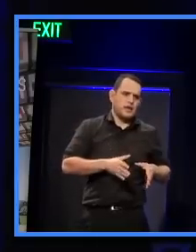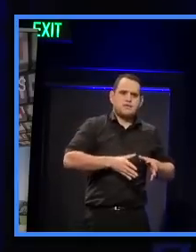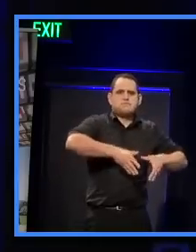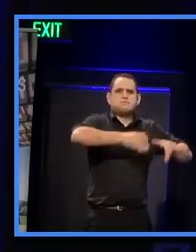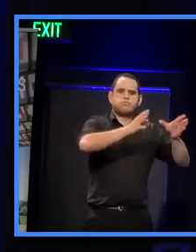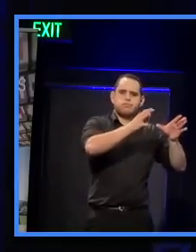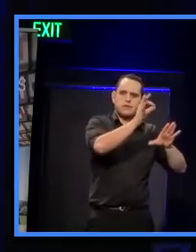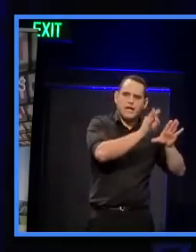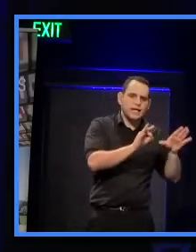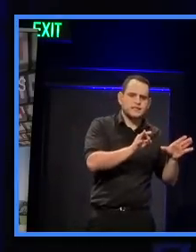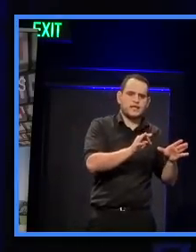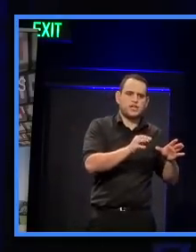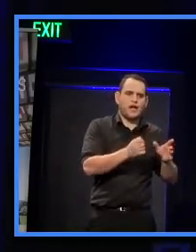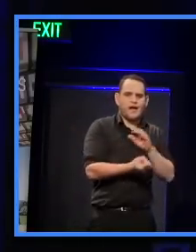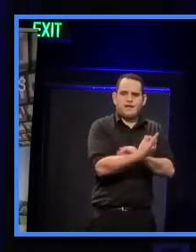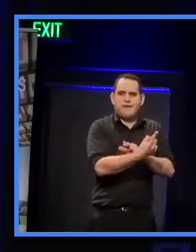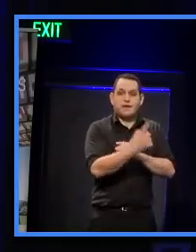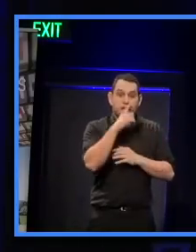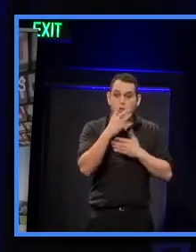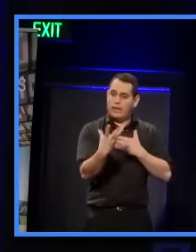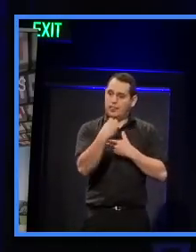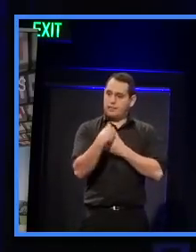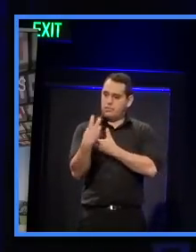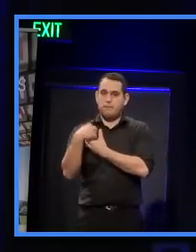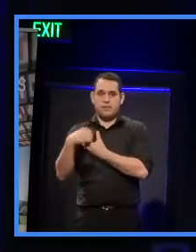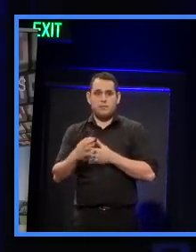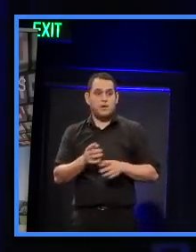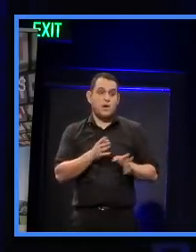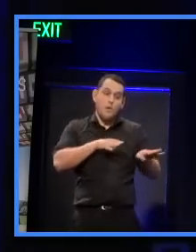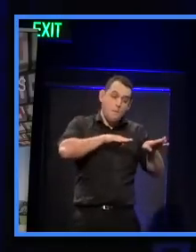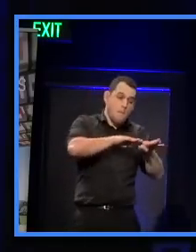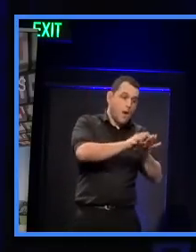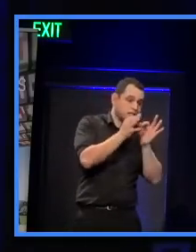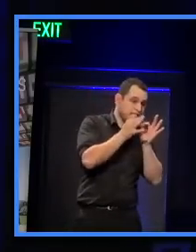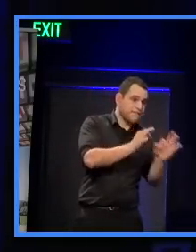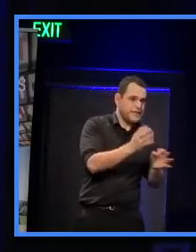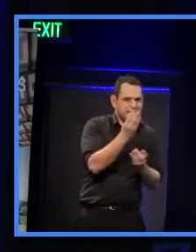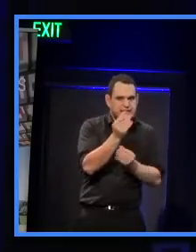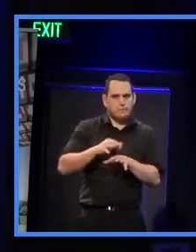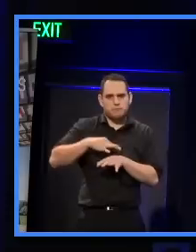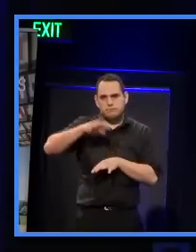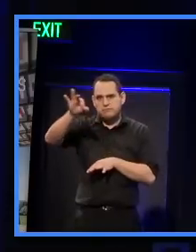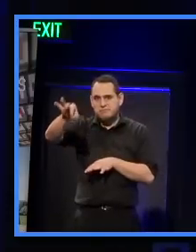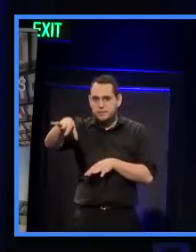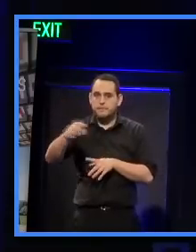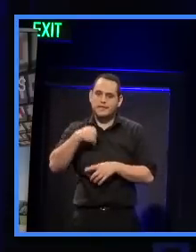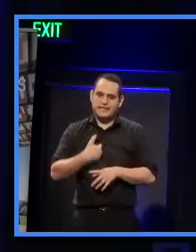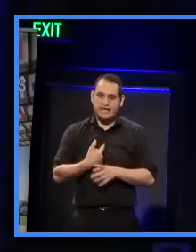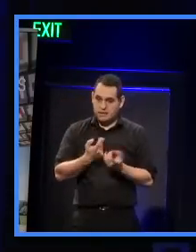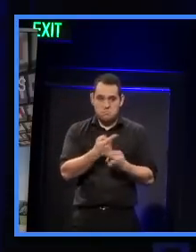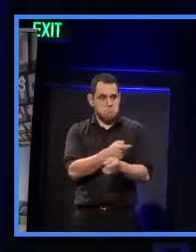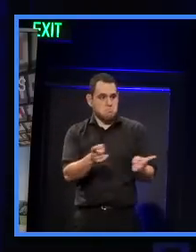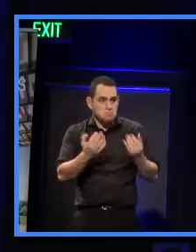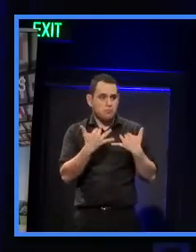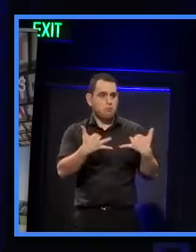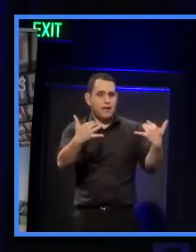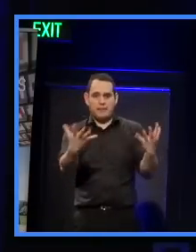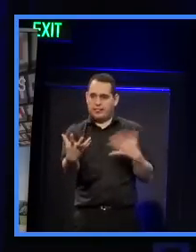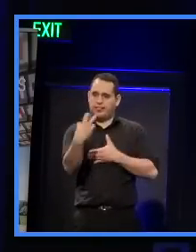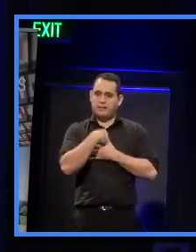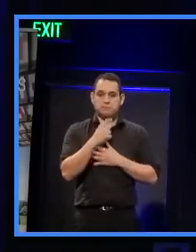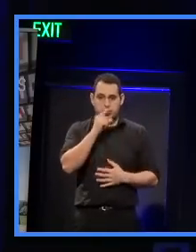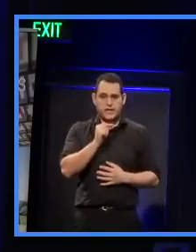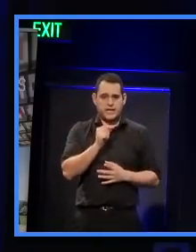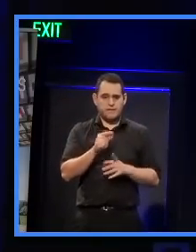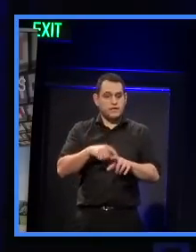which you can participate in, mostly for free. There are some paid events, but primarily it's an open thing for the public. Tomorrow